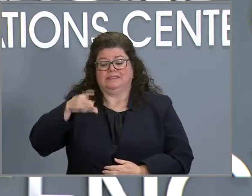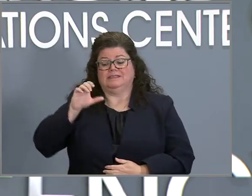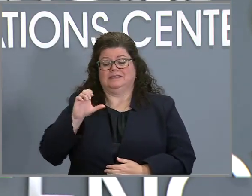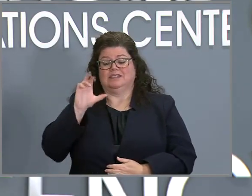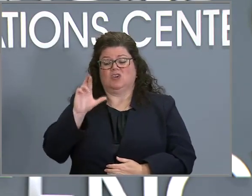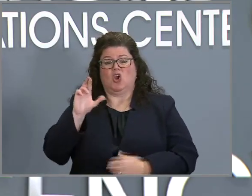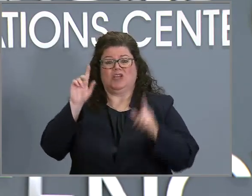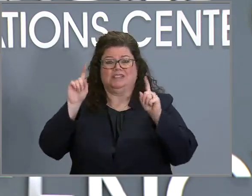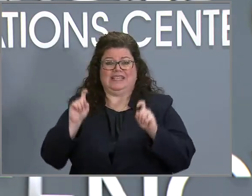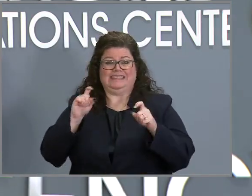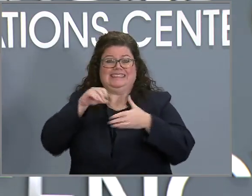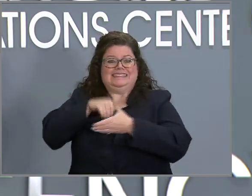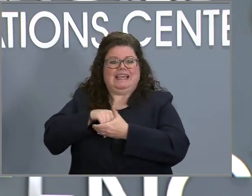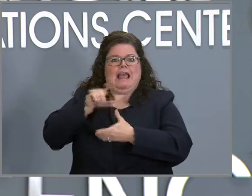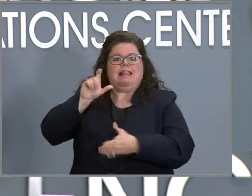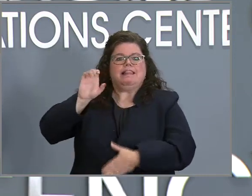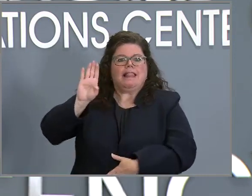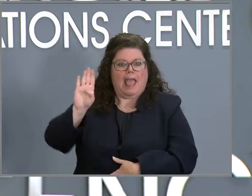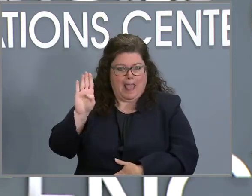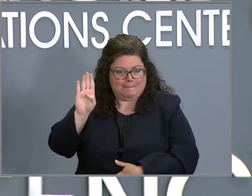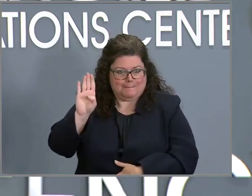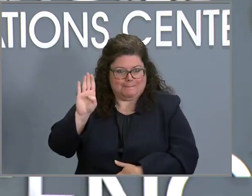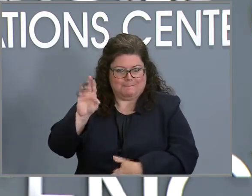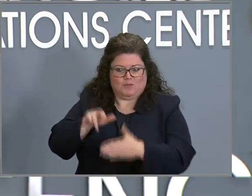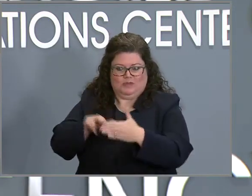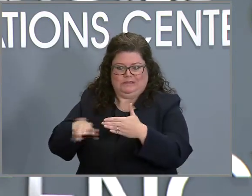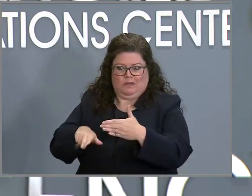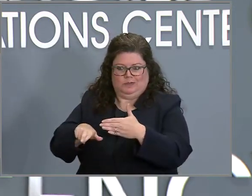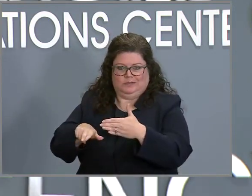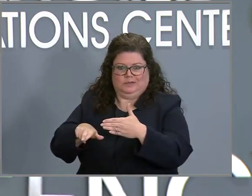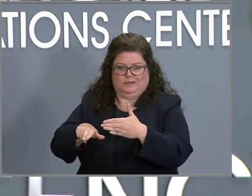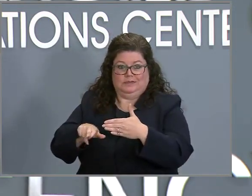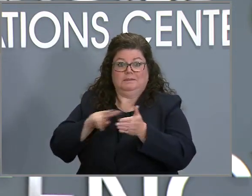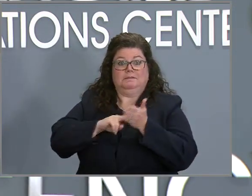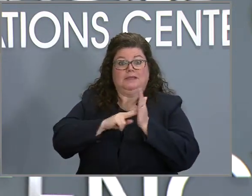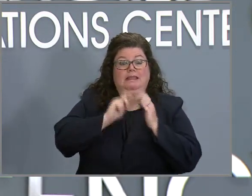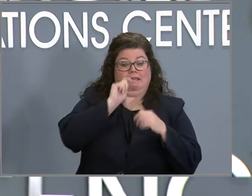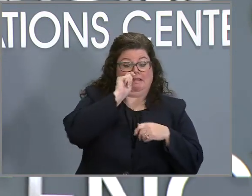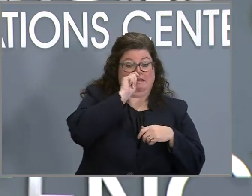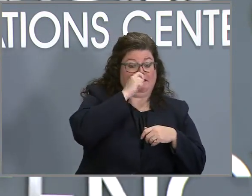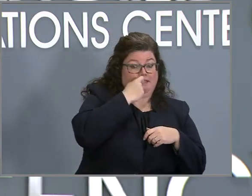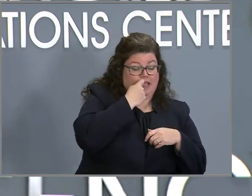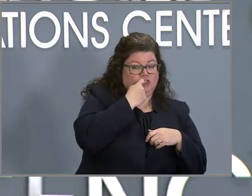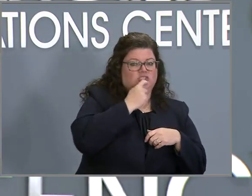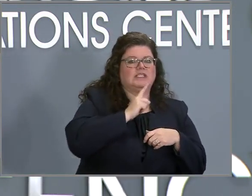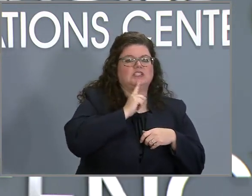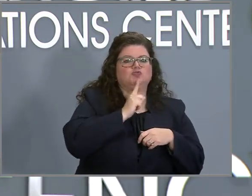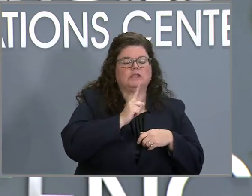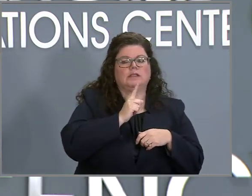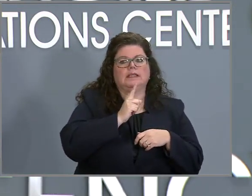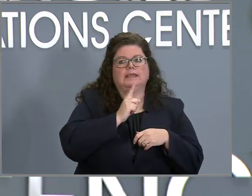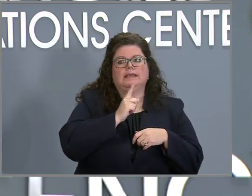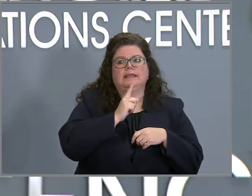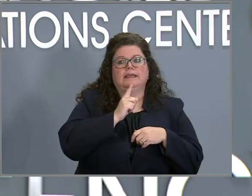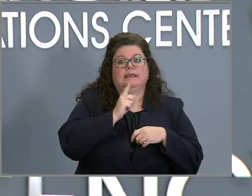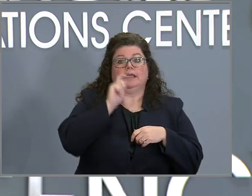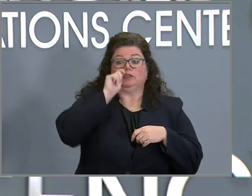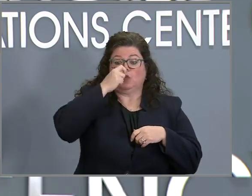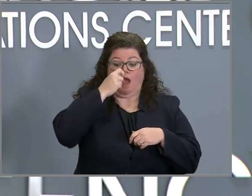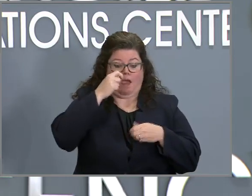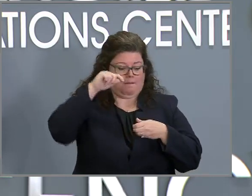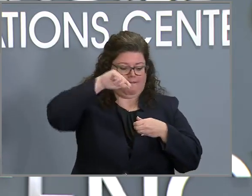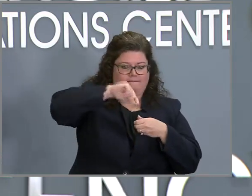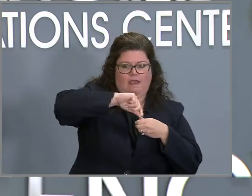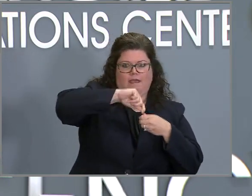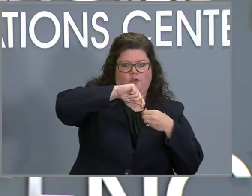done in a laboratory. And so the collection for that test, you know, is really a swab and a vial and is